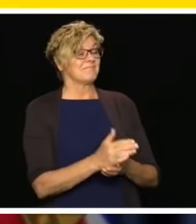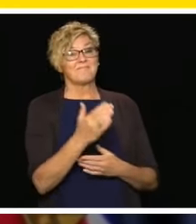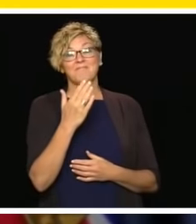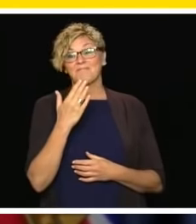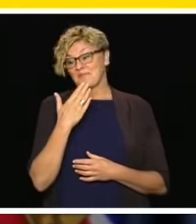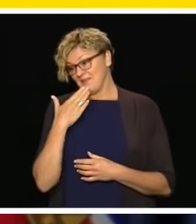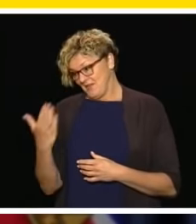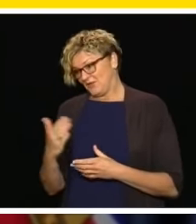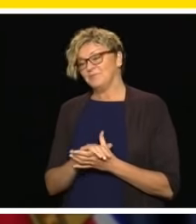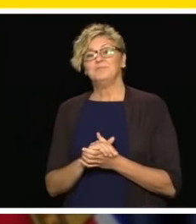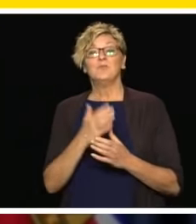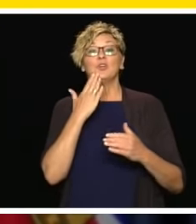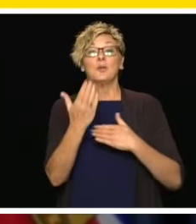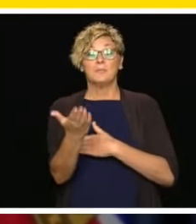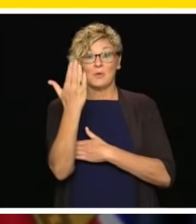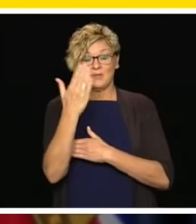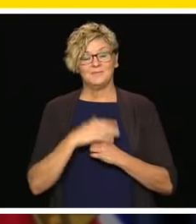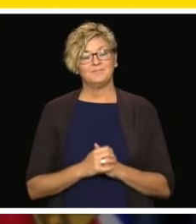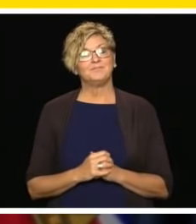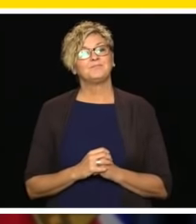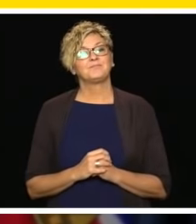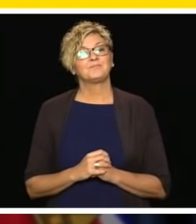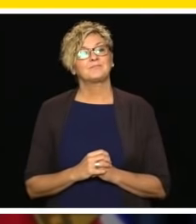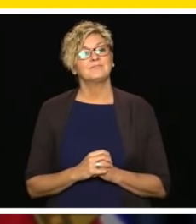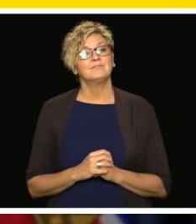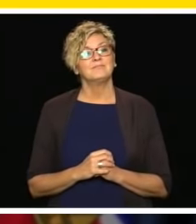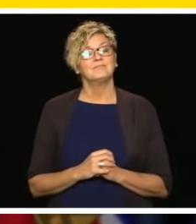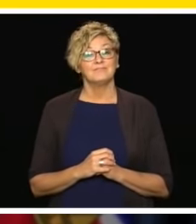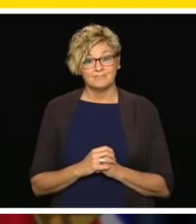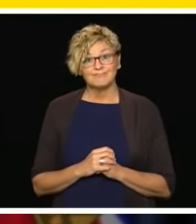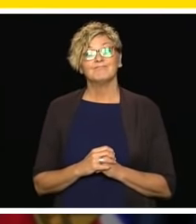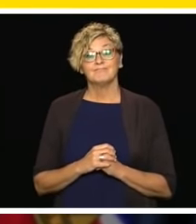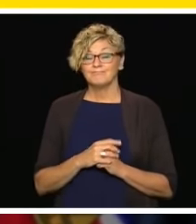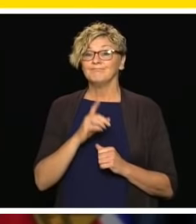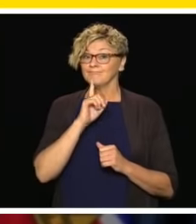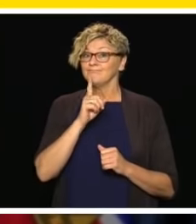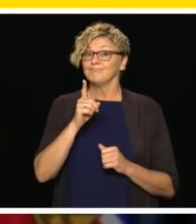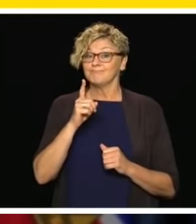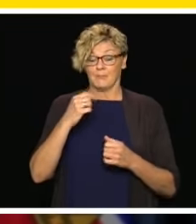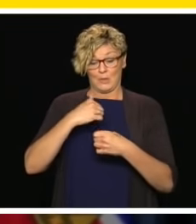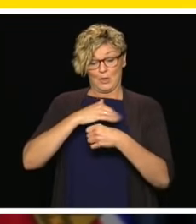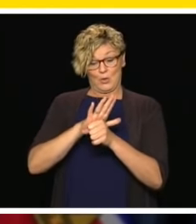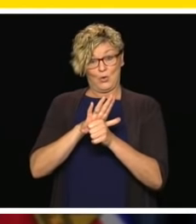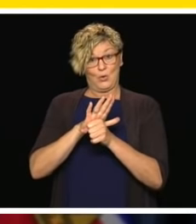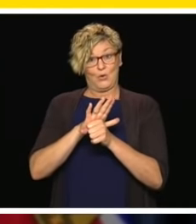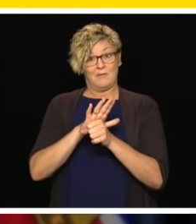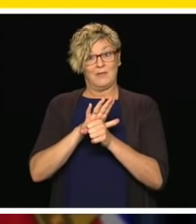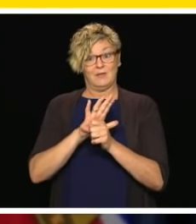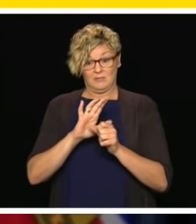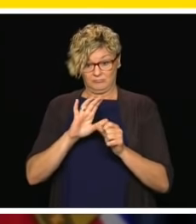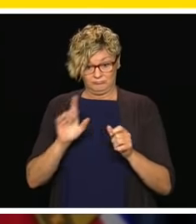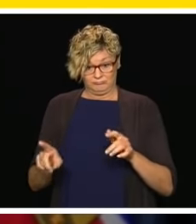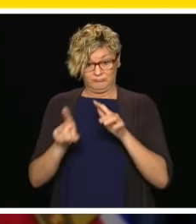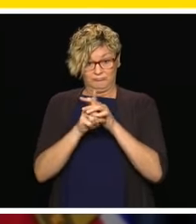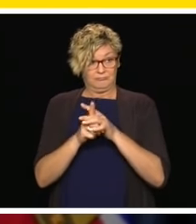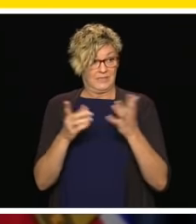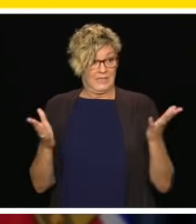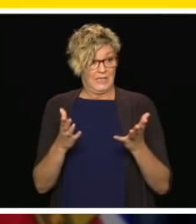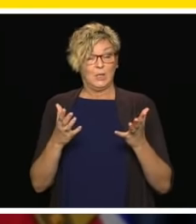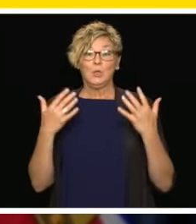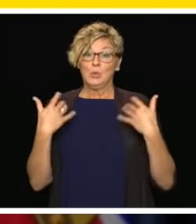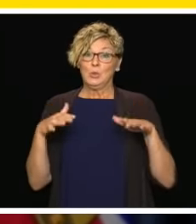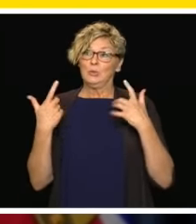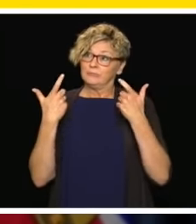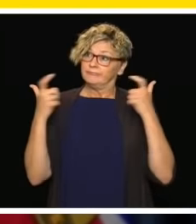Thank you very much and good morning. As Minister Fleming has said, COVID-19 has been a challenge, a